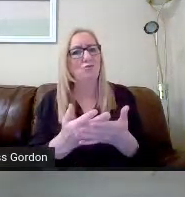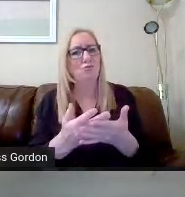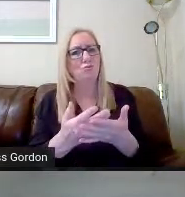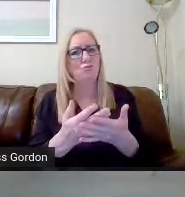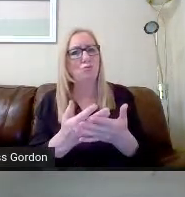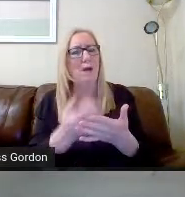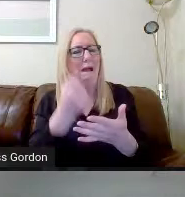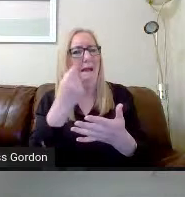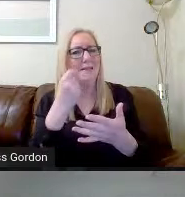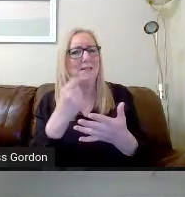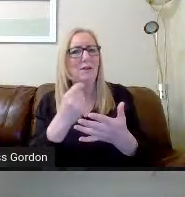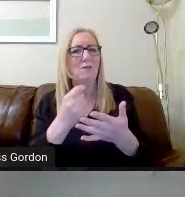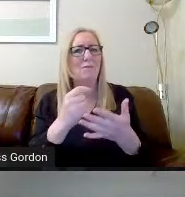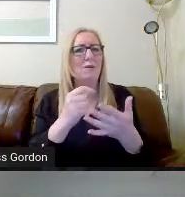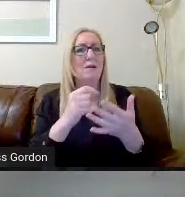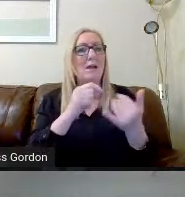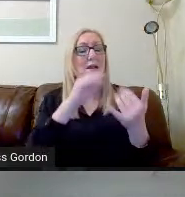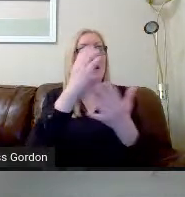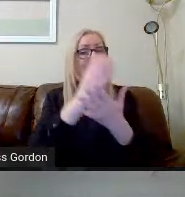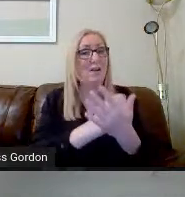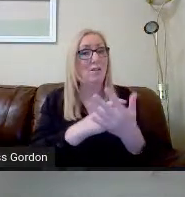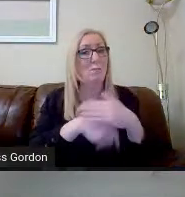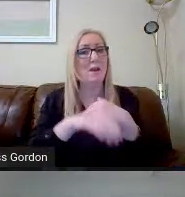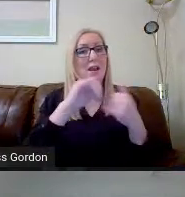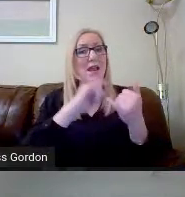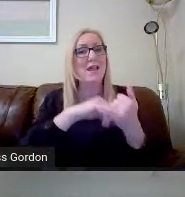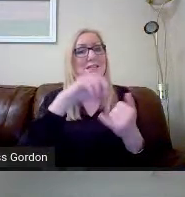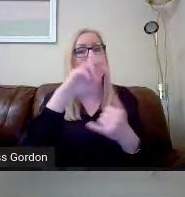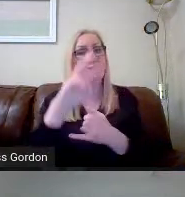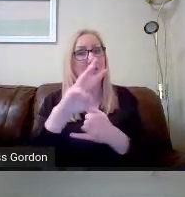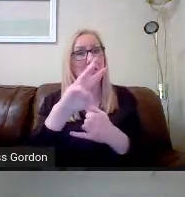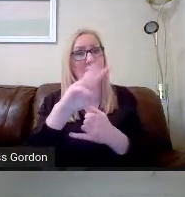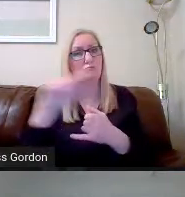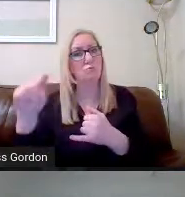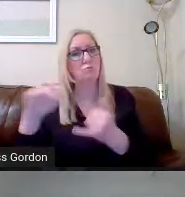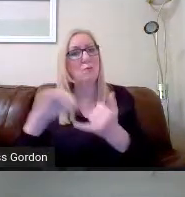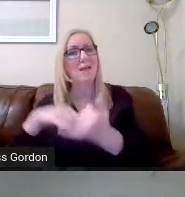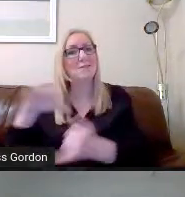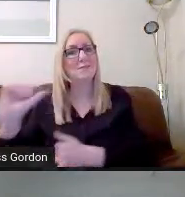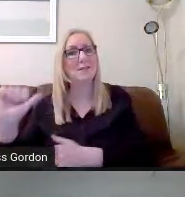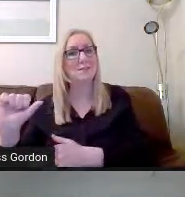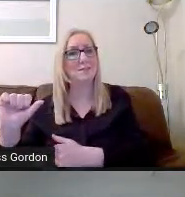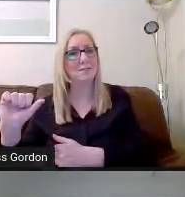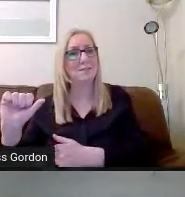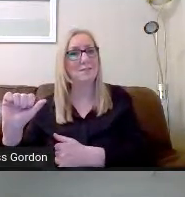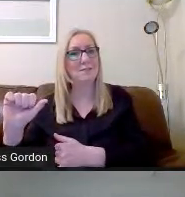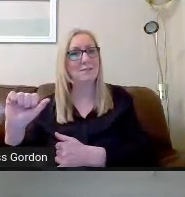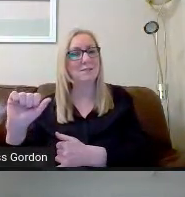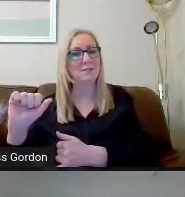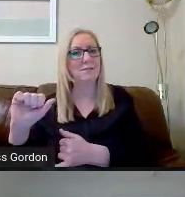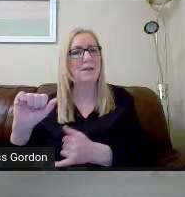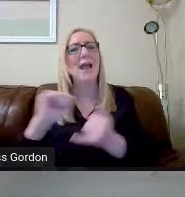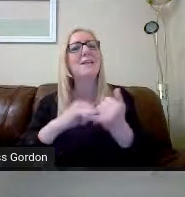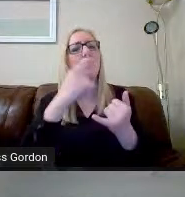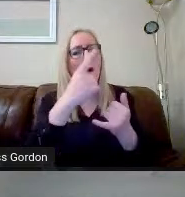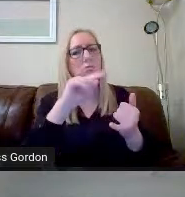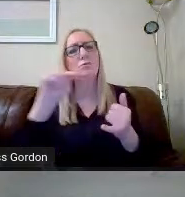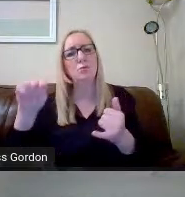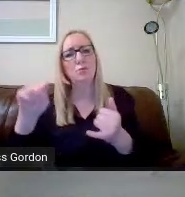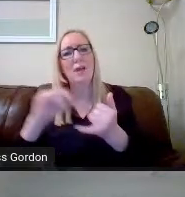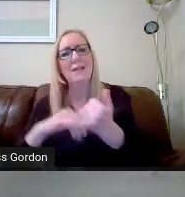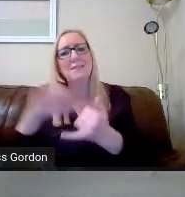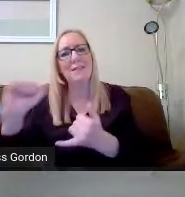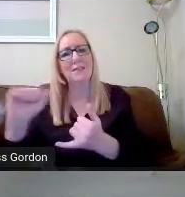the curriculum in first year through to sixth year. The important one for your young people and for